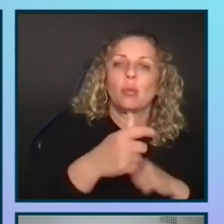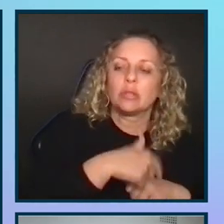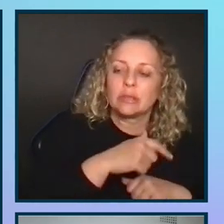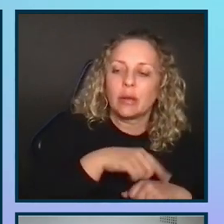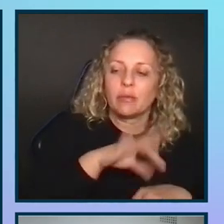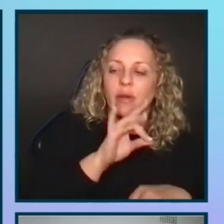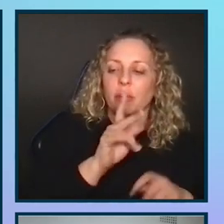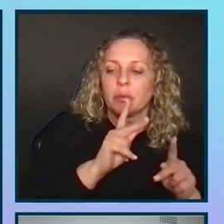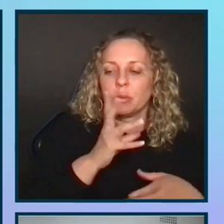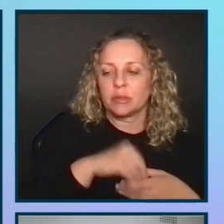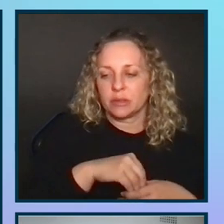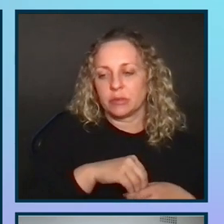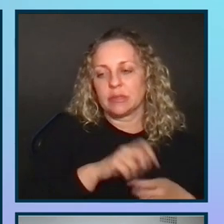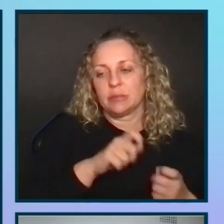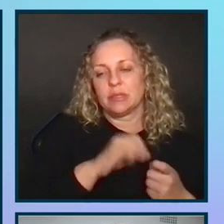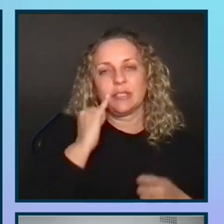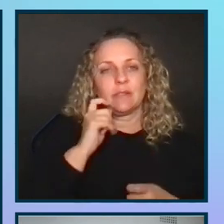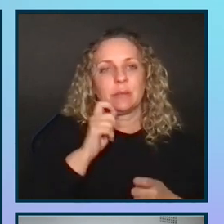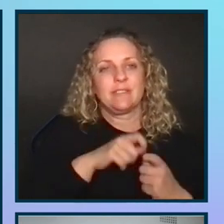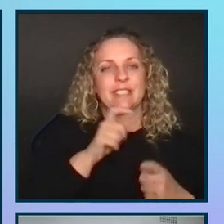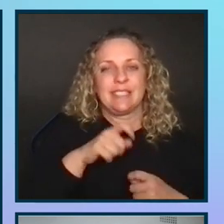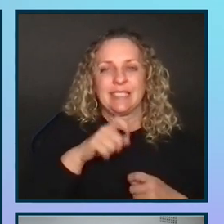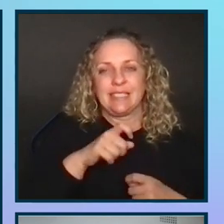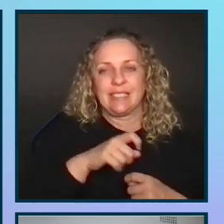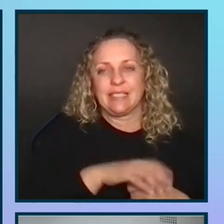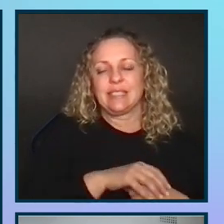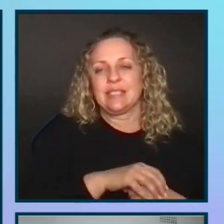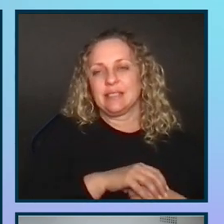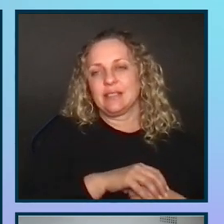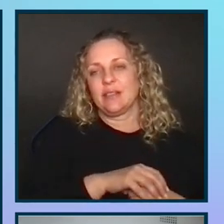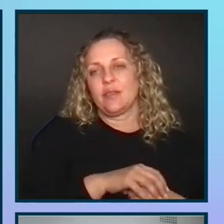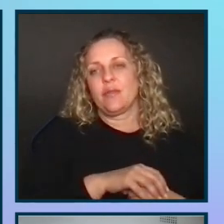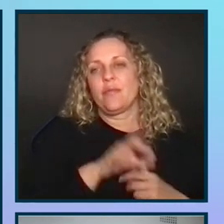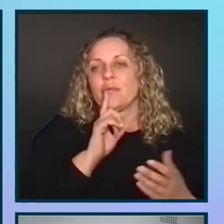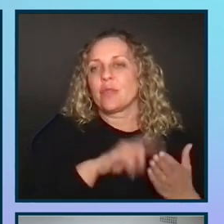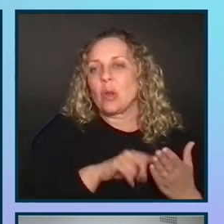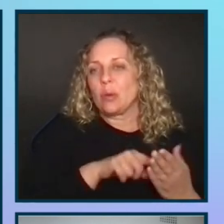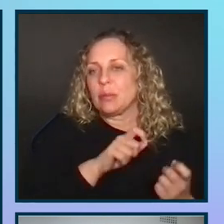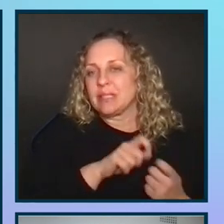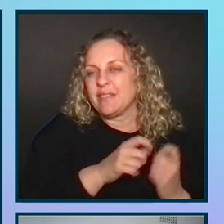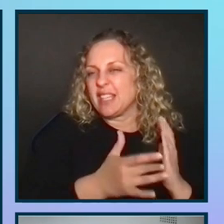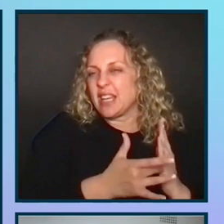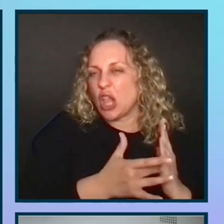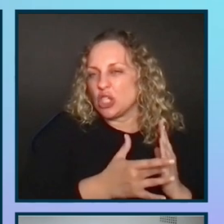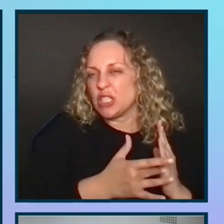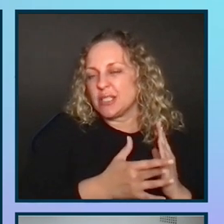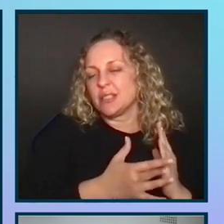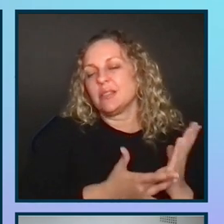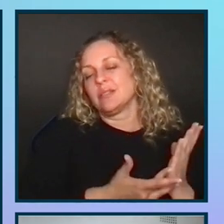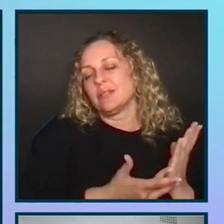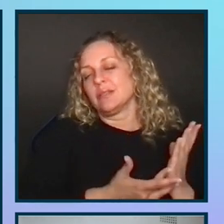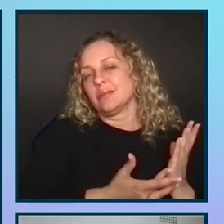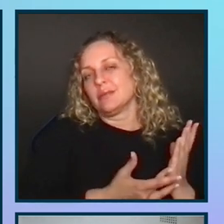especially if you have specific user needs, or maybe you want to like research with specific technologies, then it will